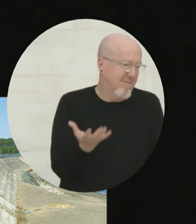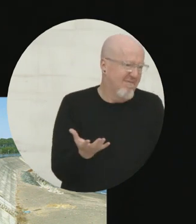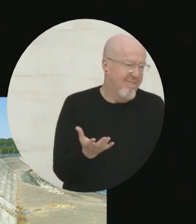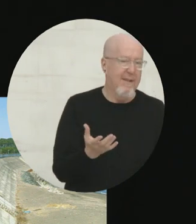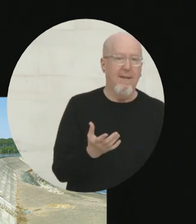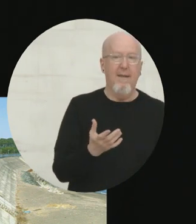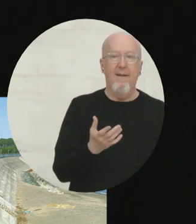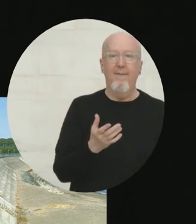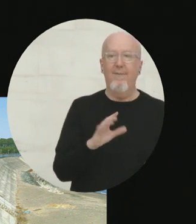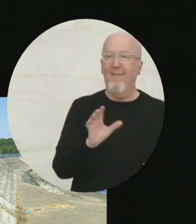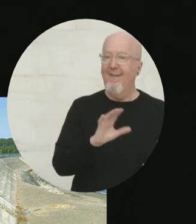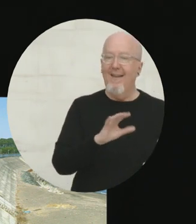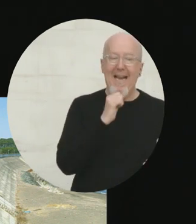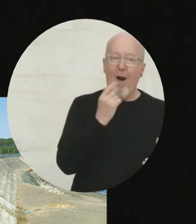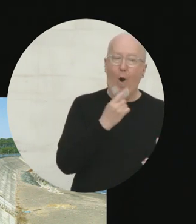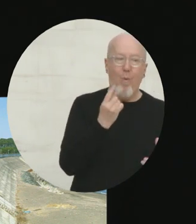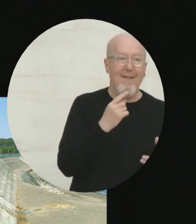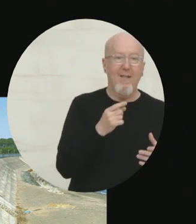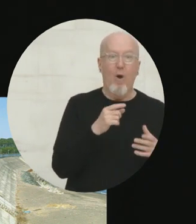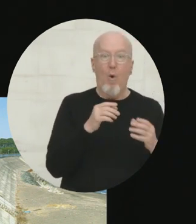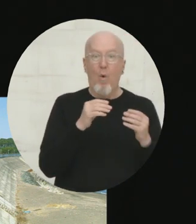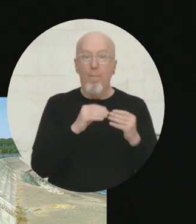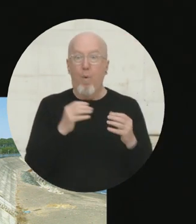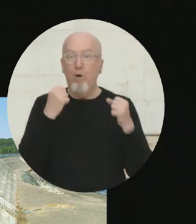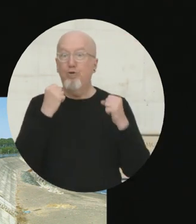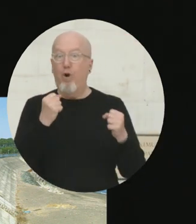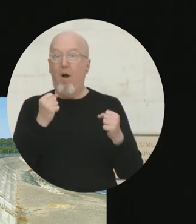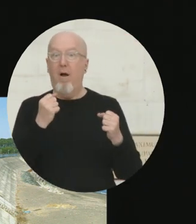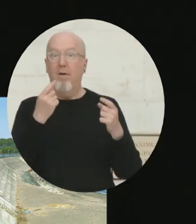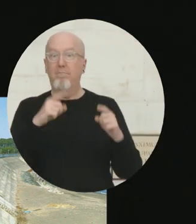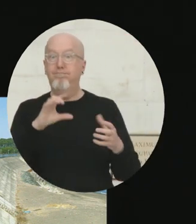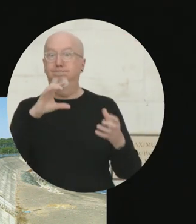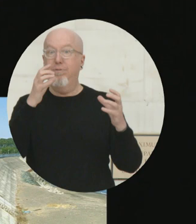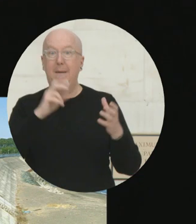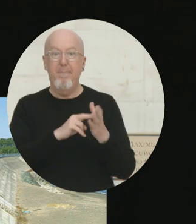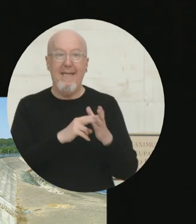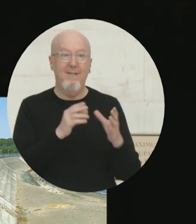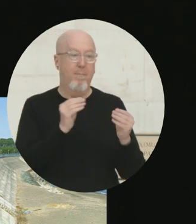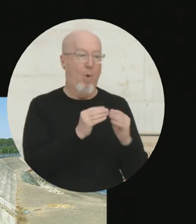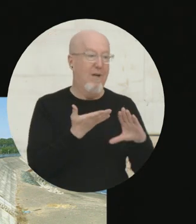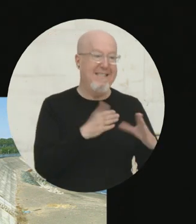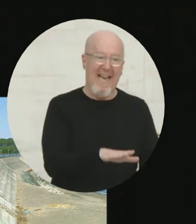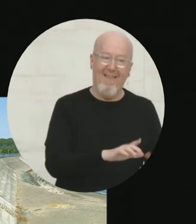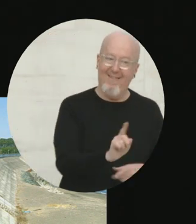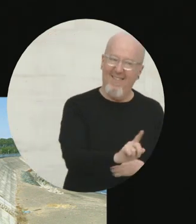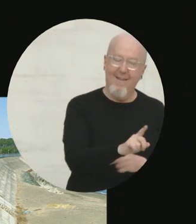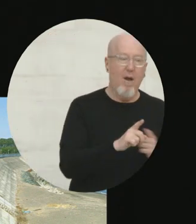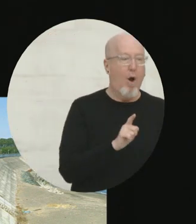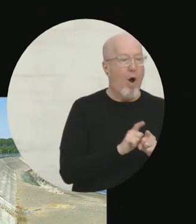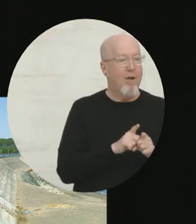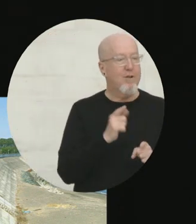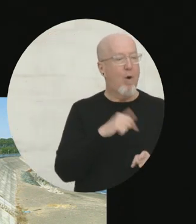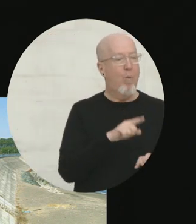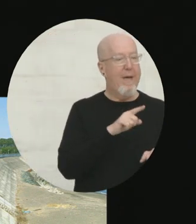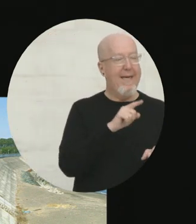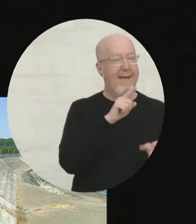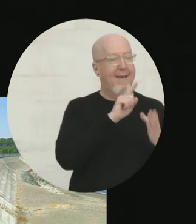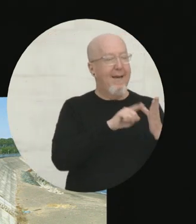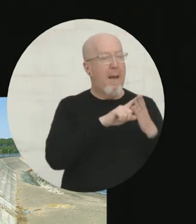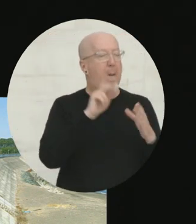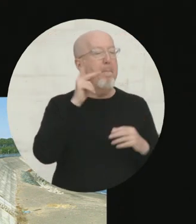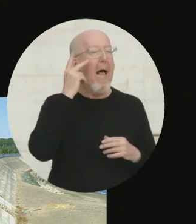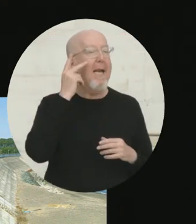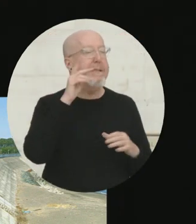It's not that a more powerful disaster results in more mortality. We also looked closely at politics. Could